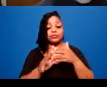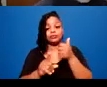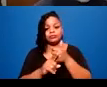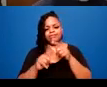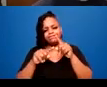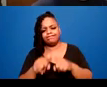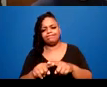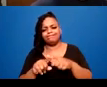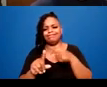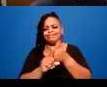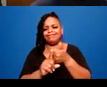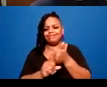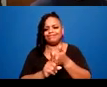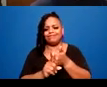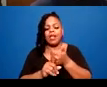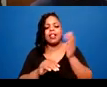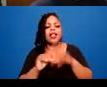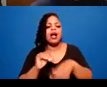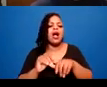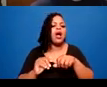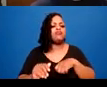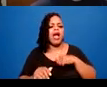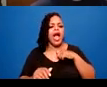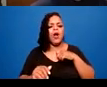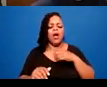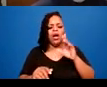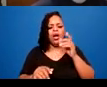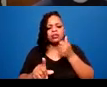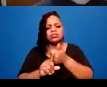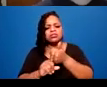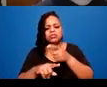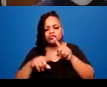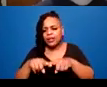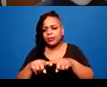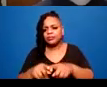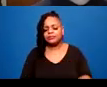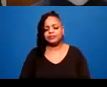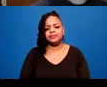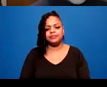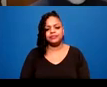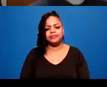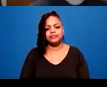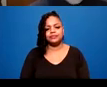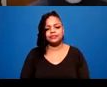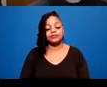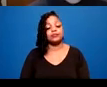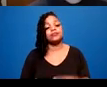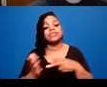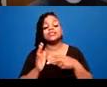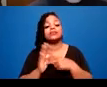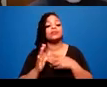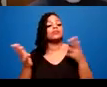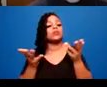maybe someone from a family is a strong advocate instead of demanding or